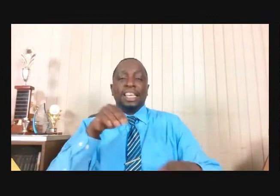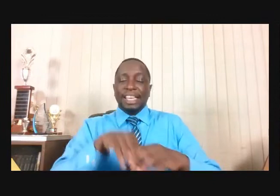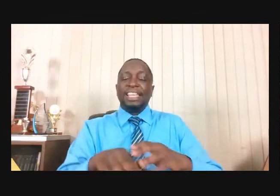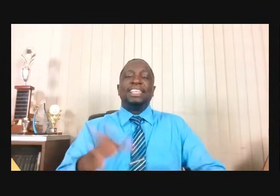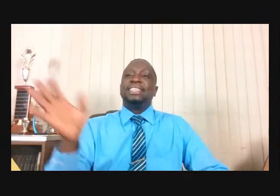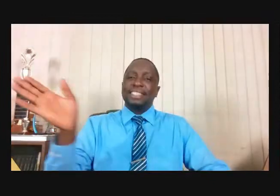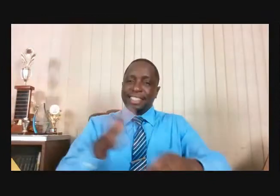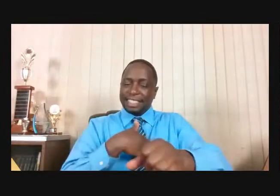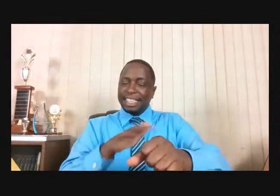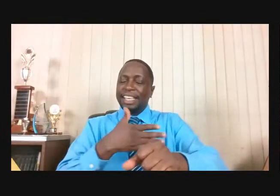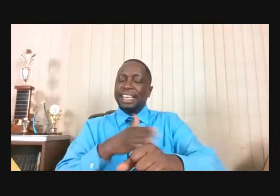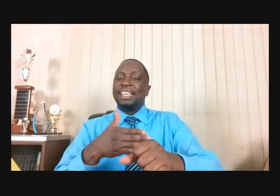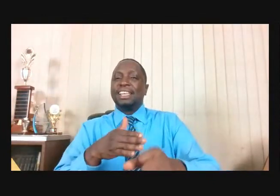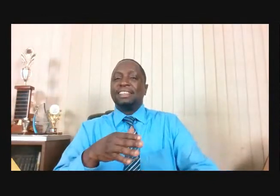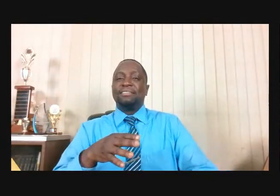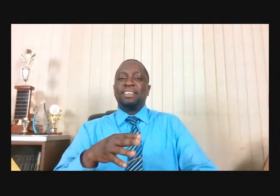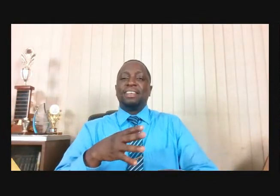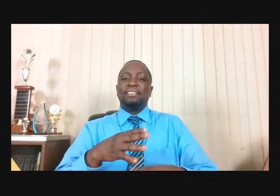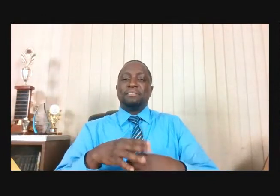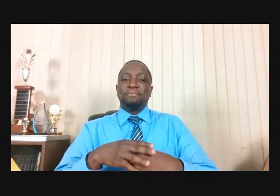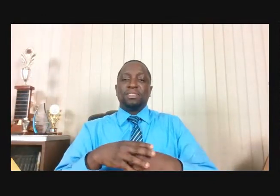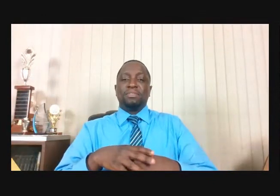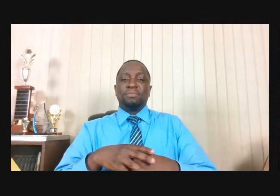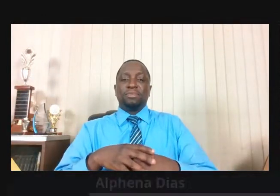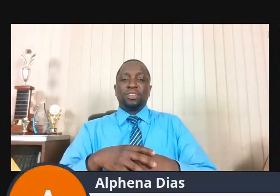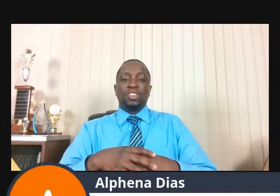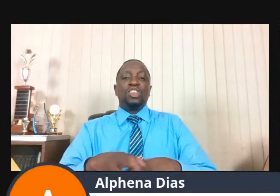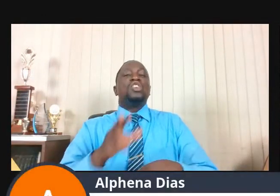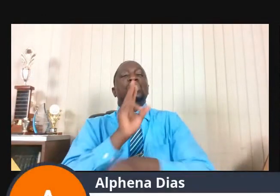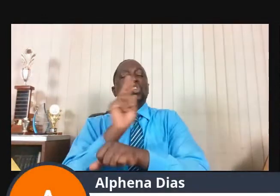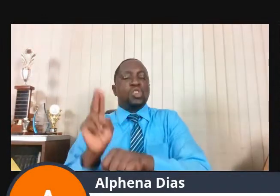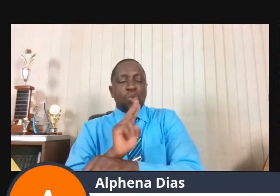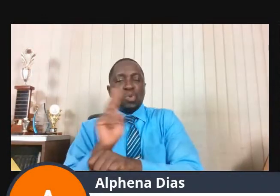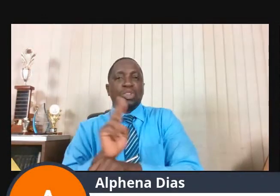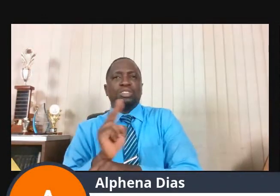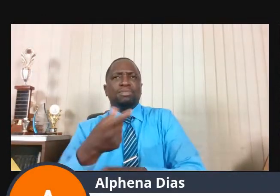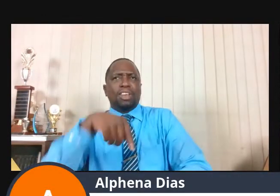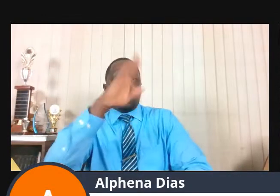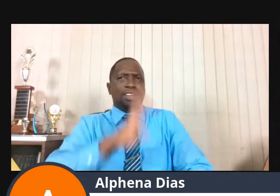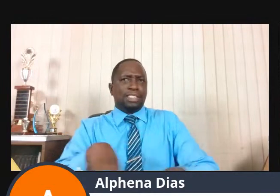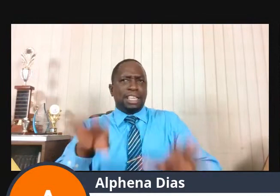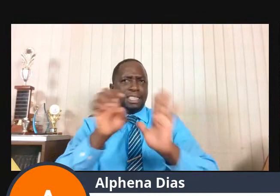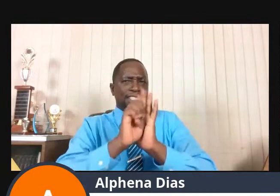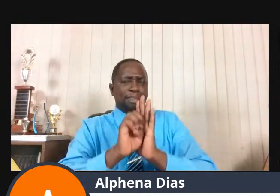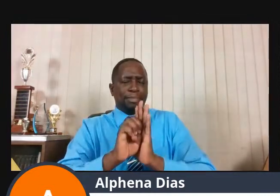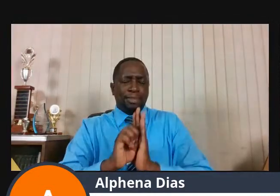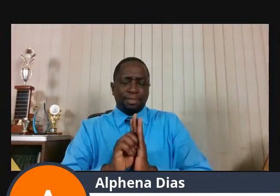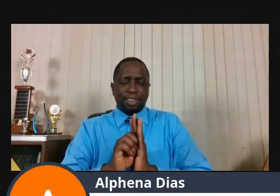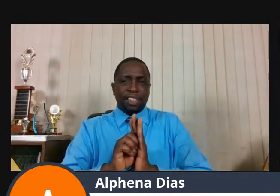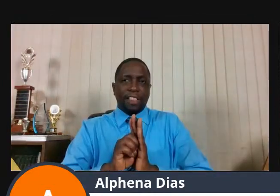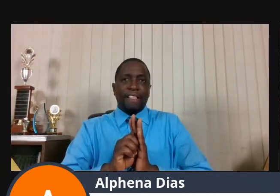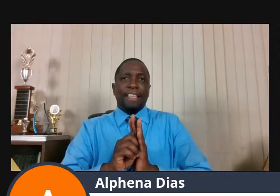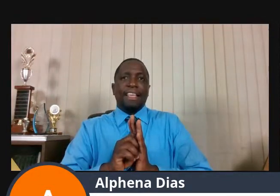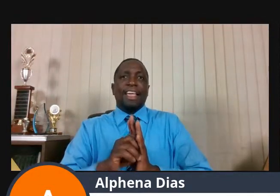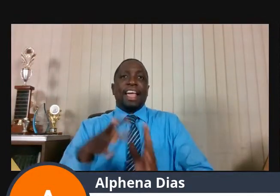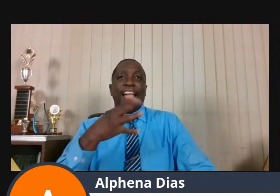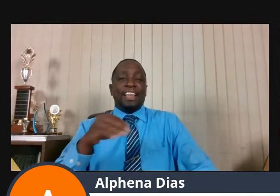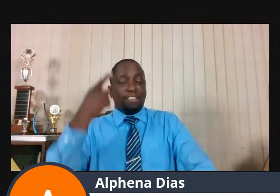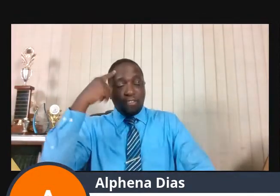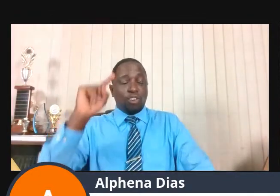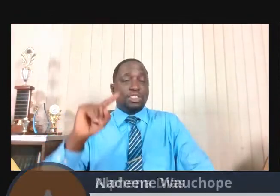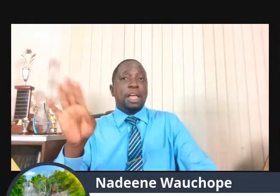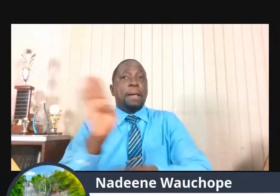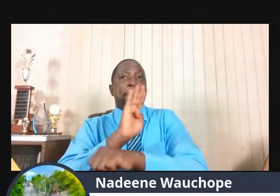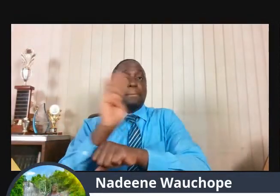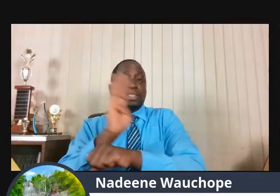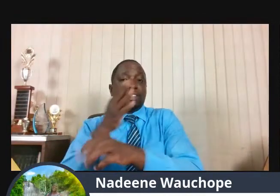Get them involved. Use God's example here. And for the business leaders out there,